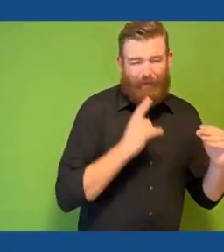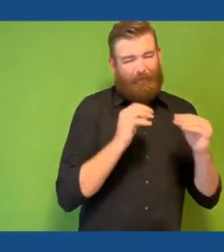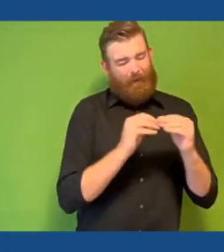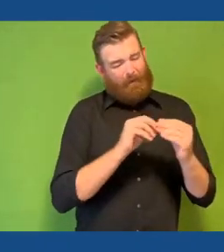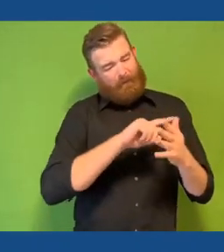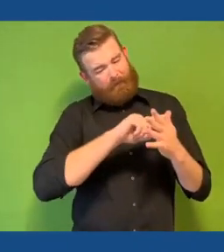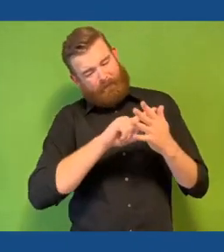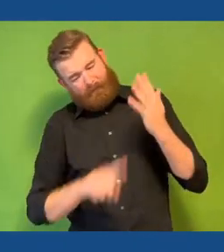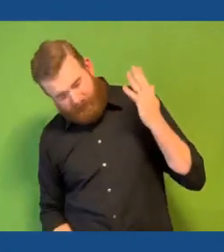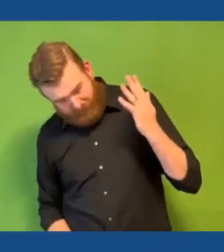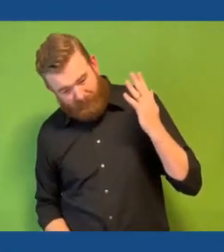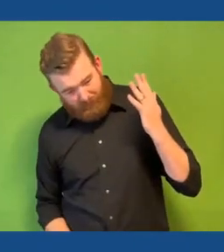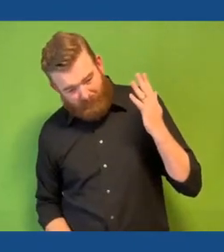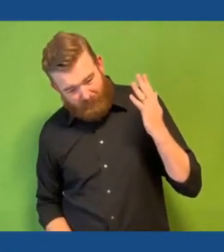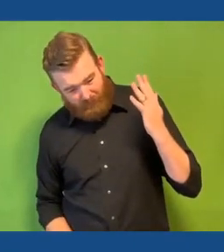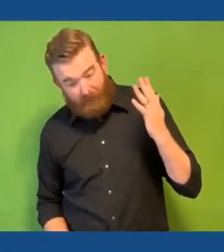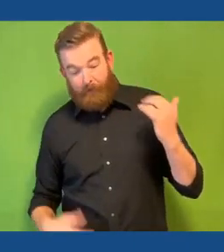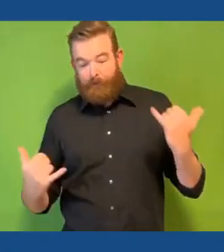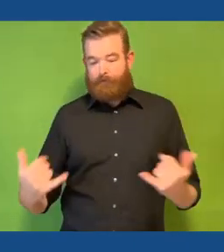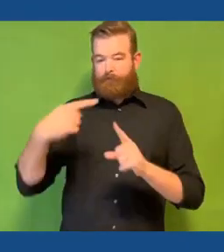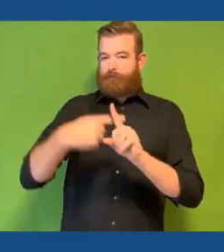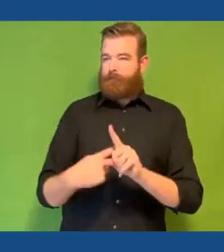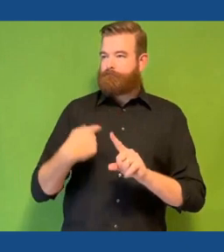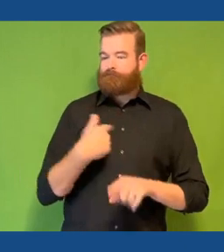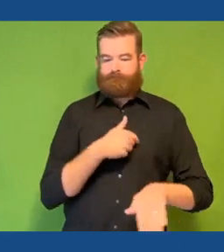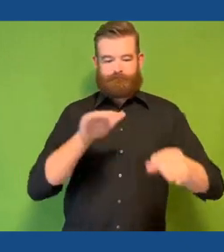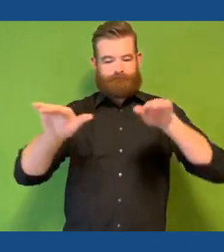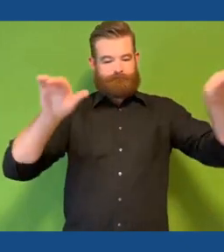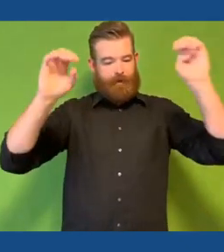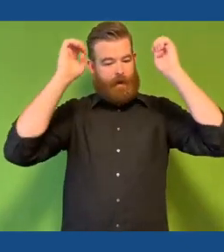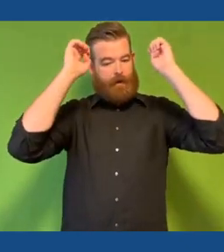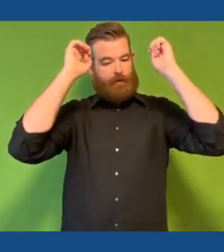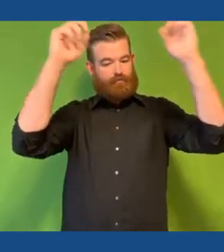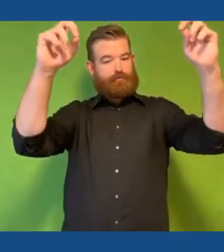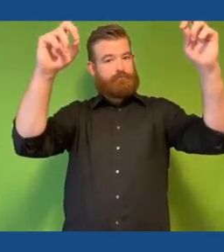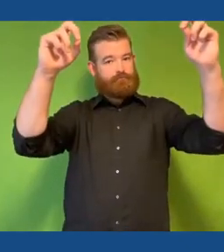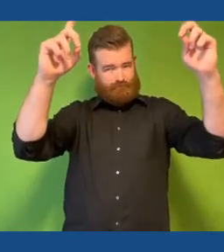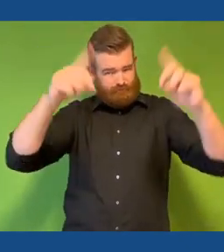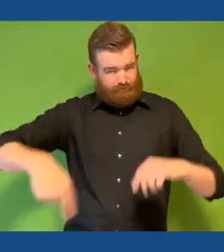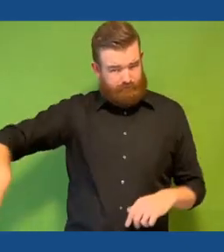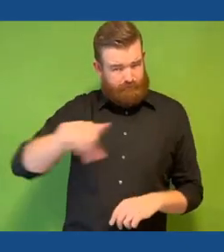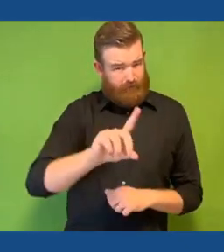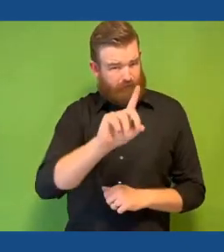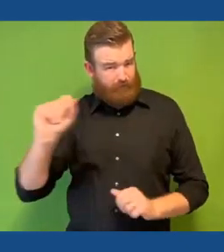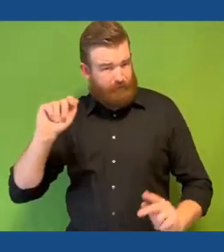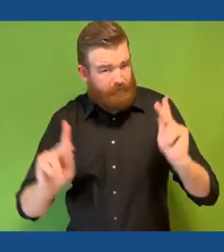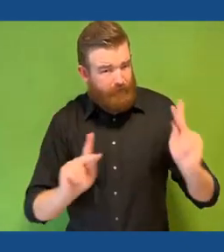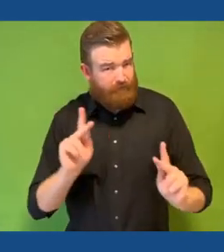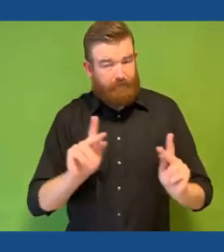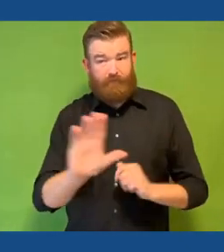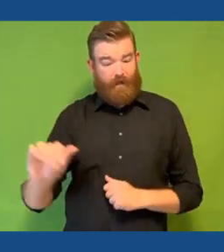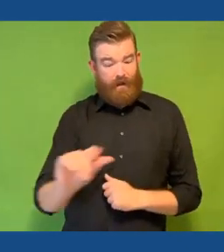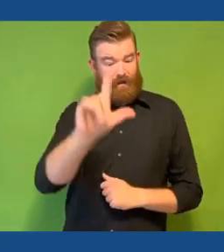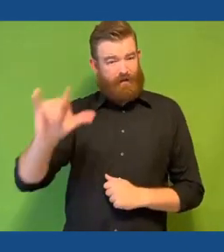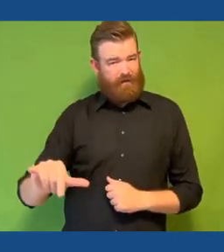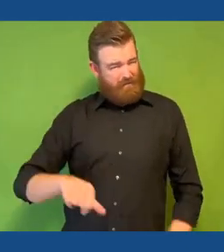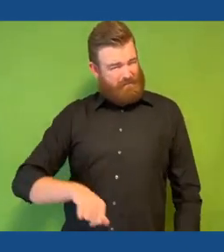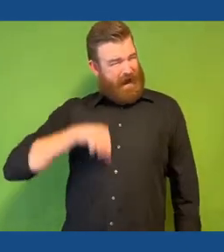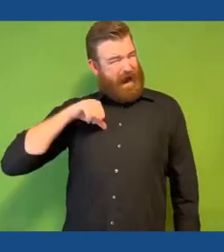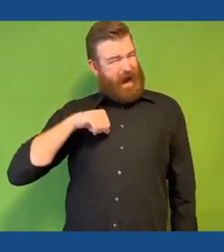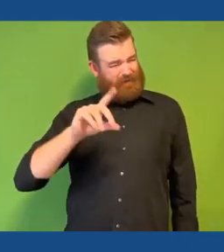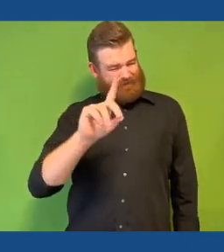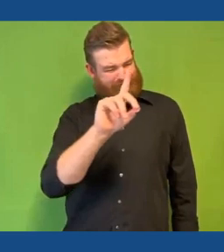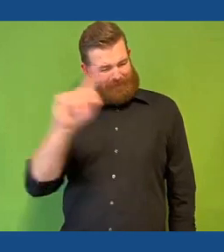isolation, and more. This month, as we raise awareness of the great pride felt by individuals with disabilities